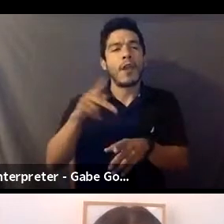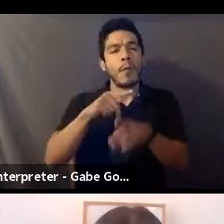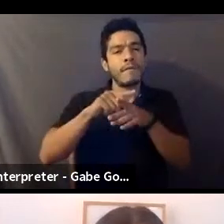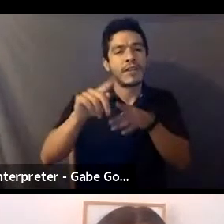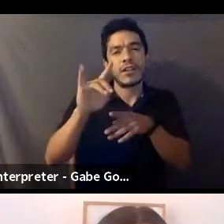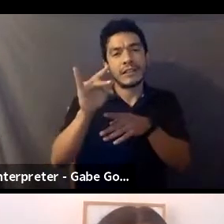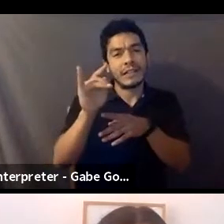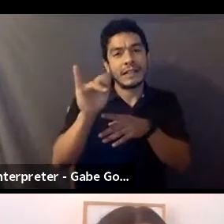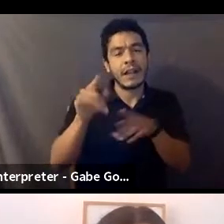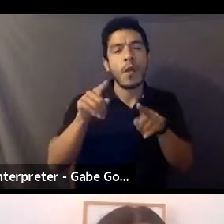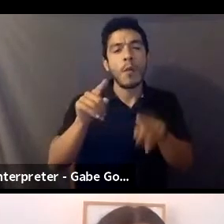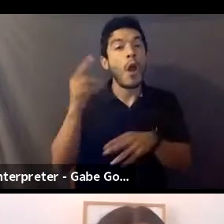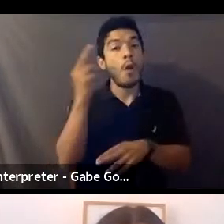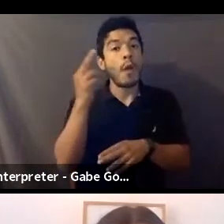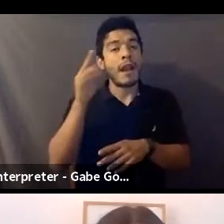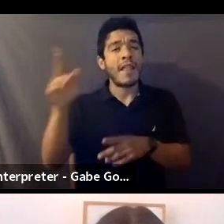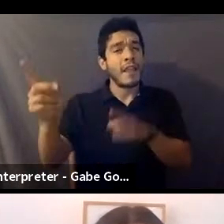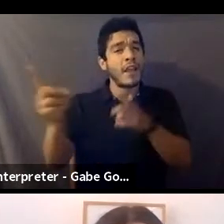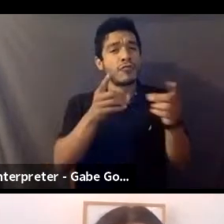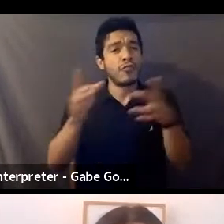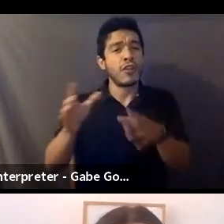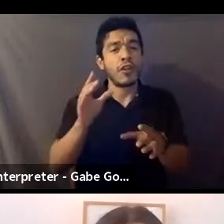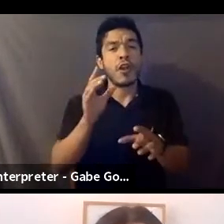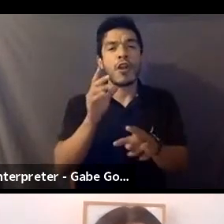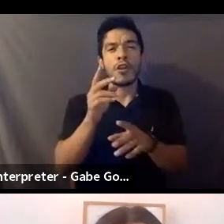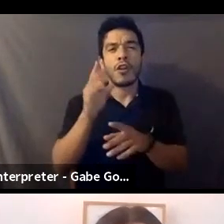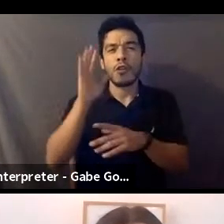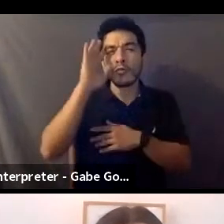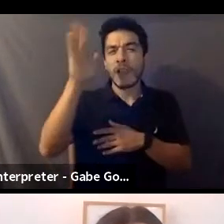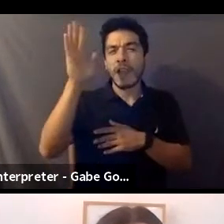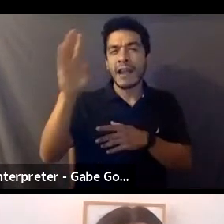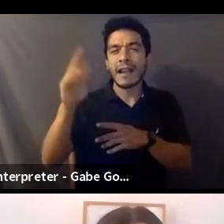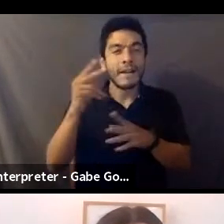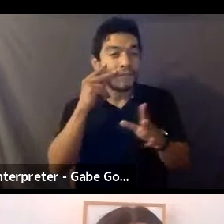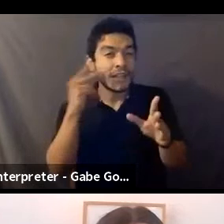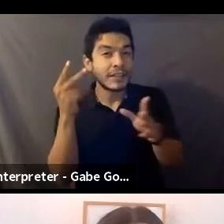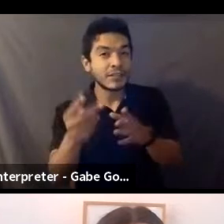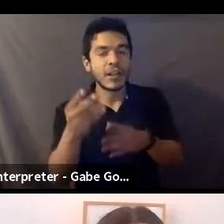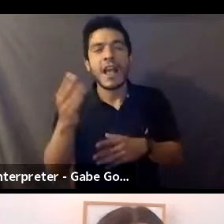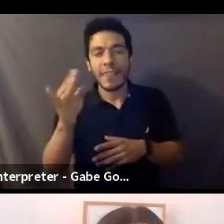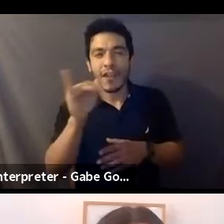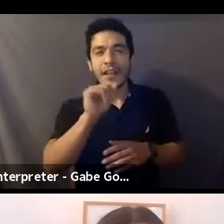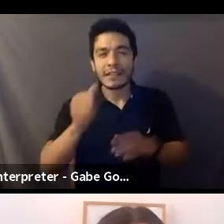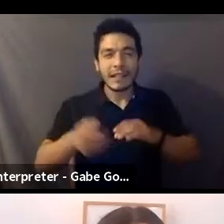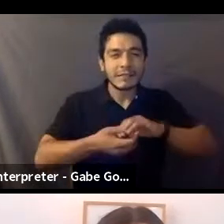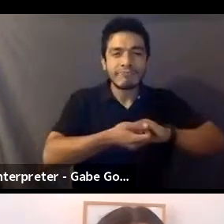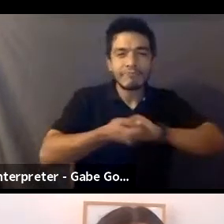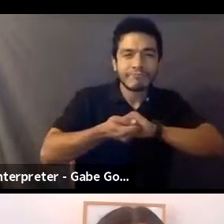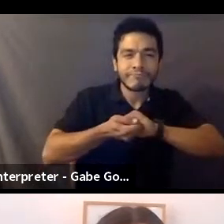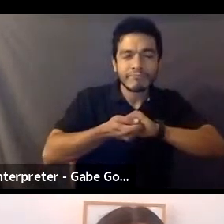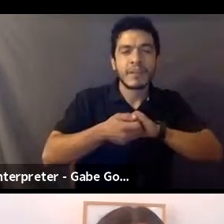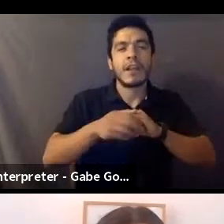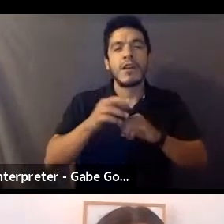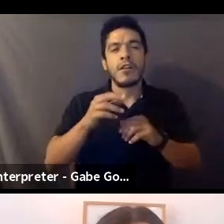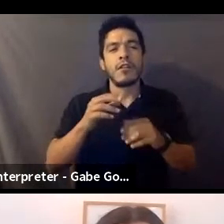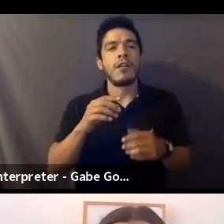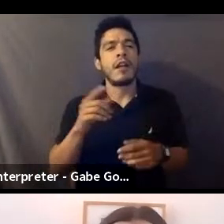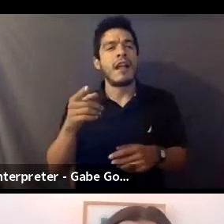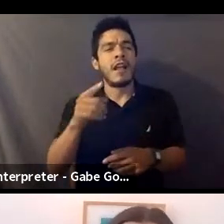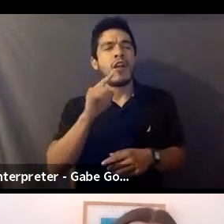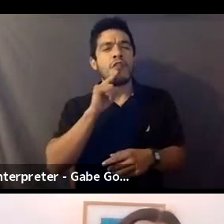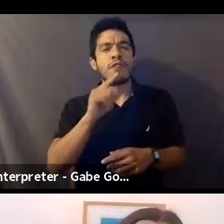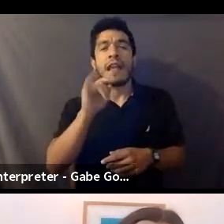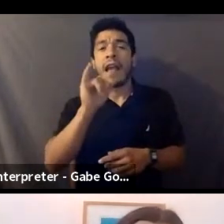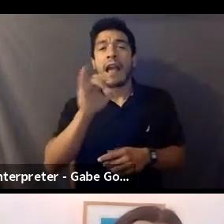director's creative vision. There is a symbiotic relationship. ICs are really meant to help, never to